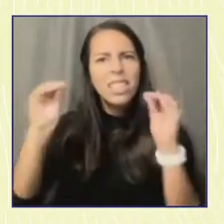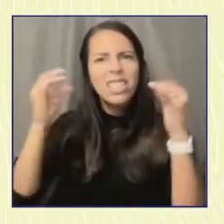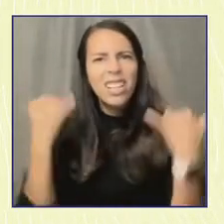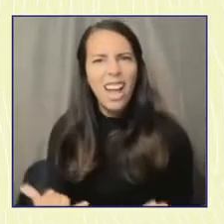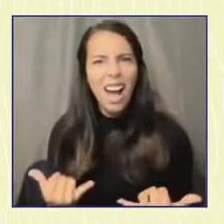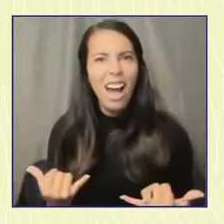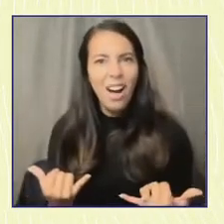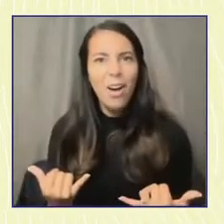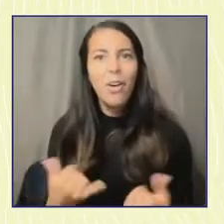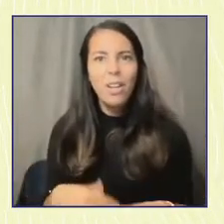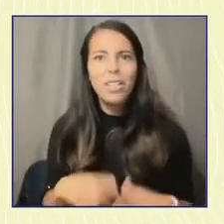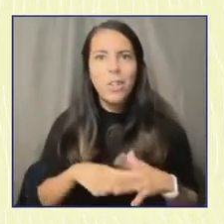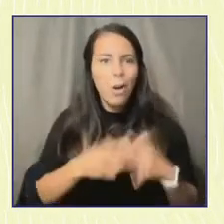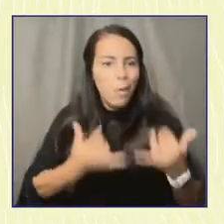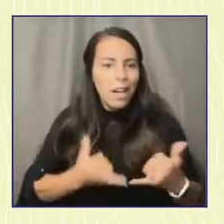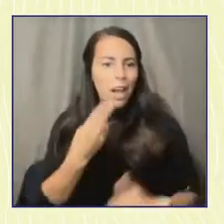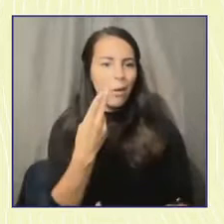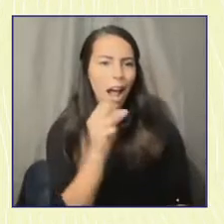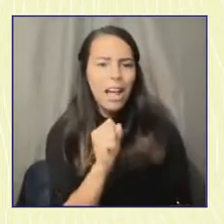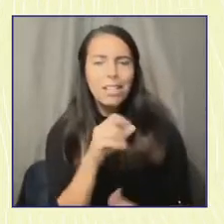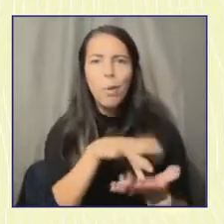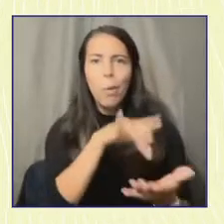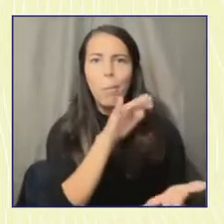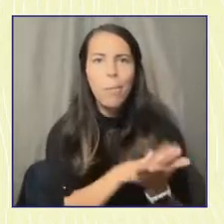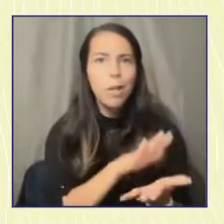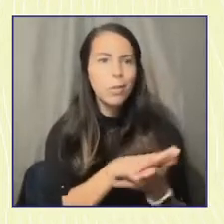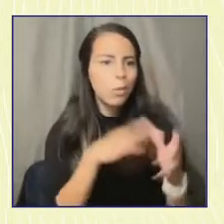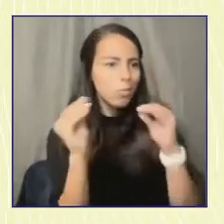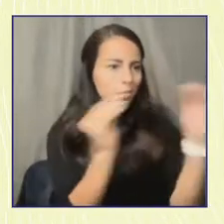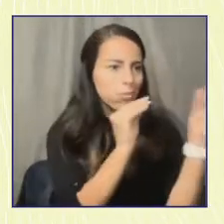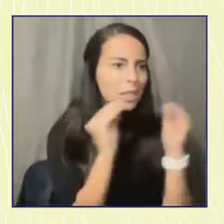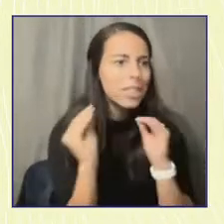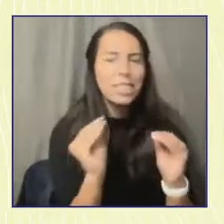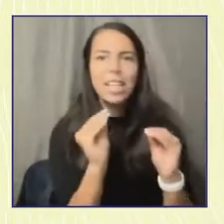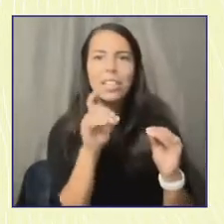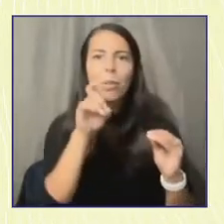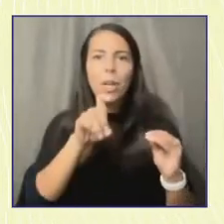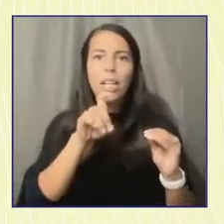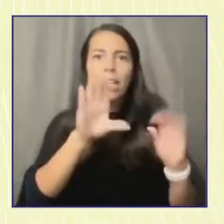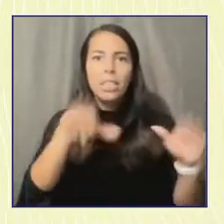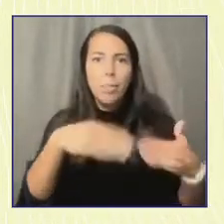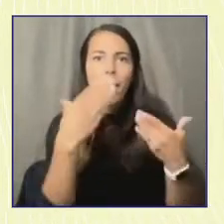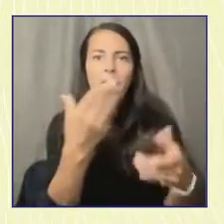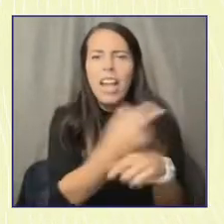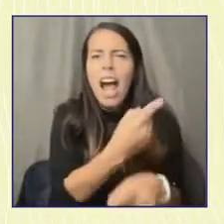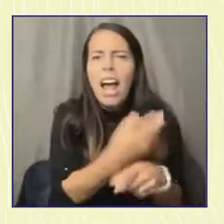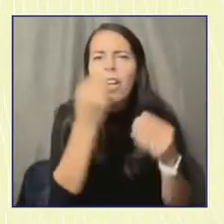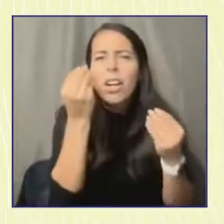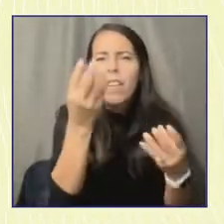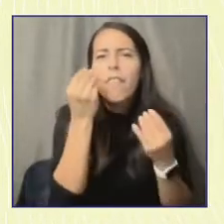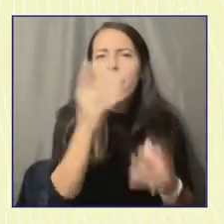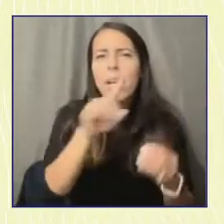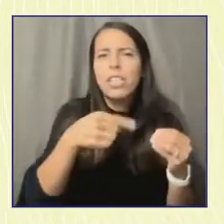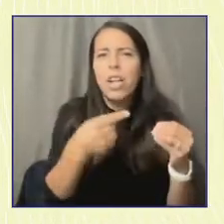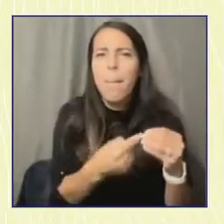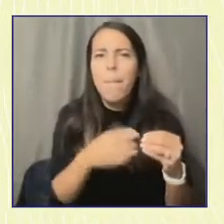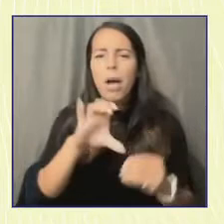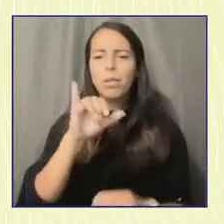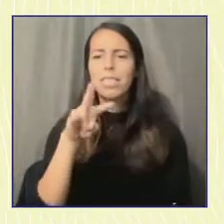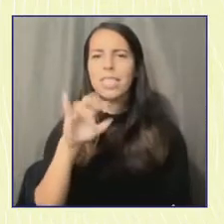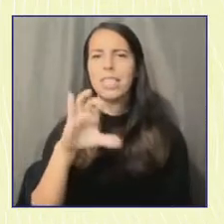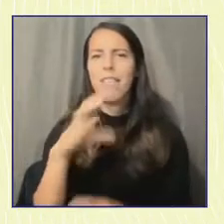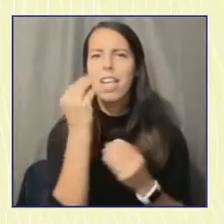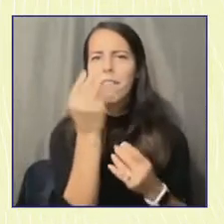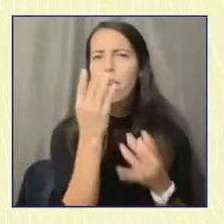high schools or even middle schools to provide accurate, comprehensive civic education about how our government works and why voting